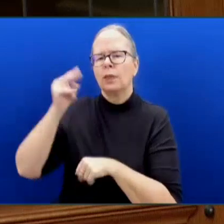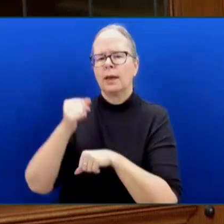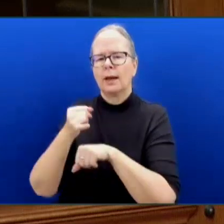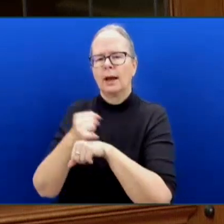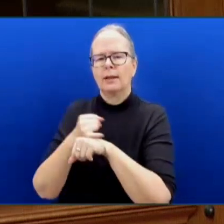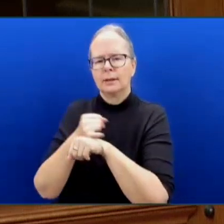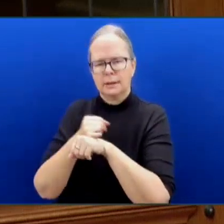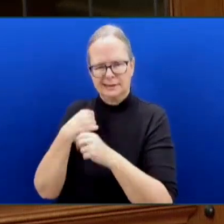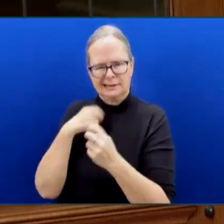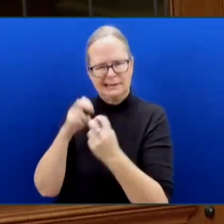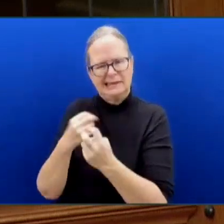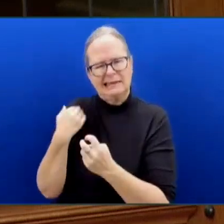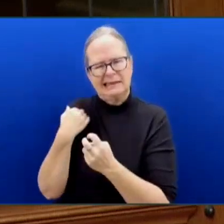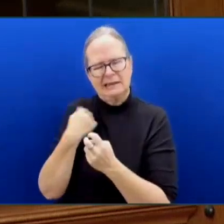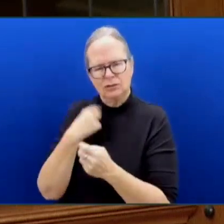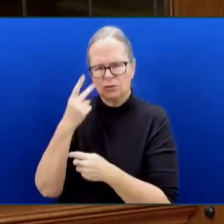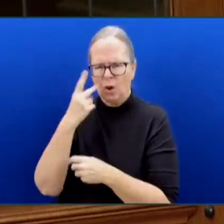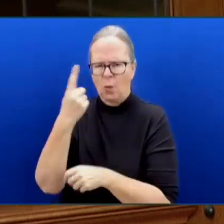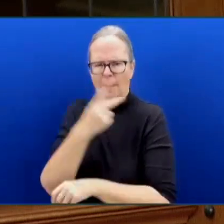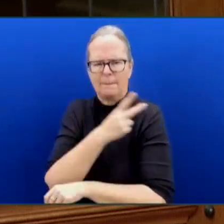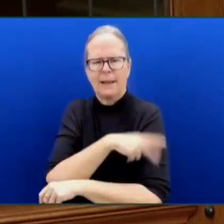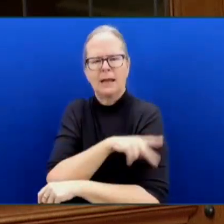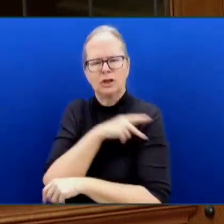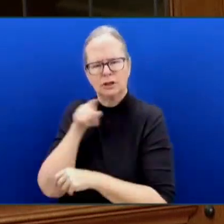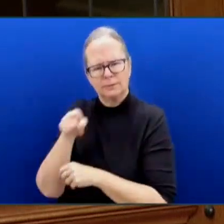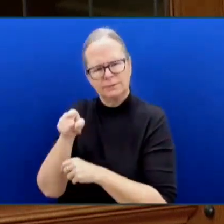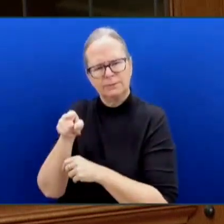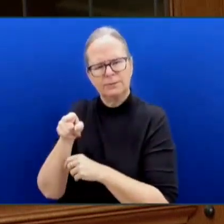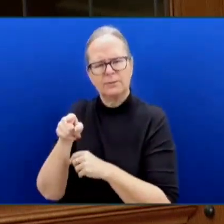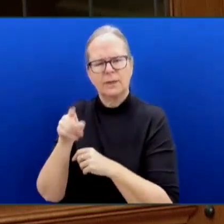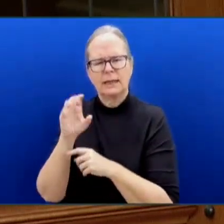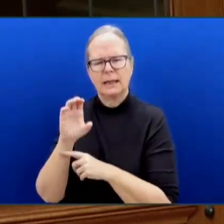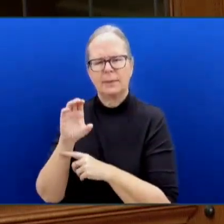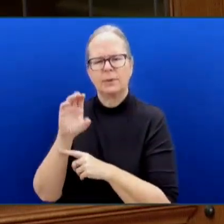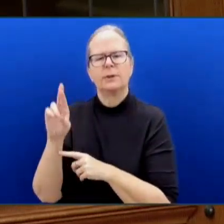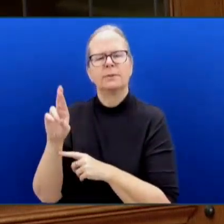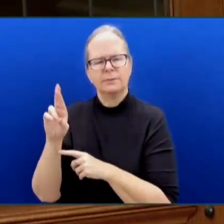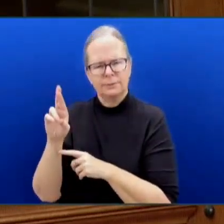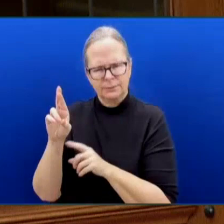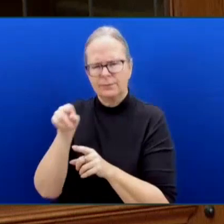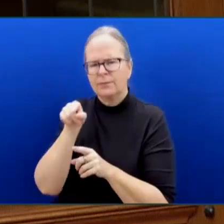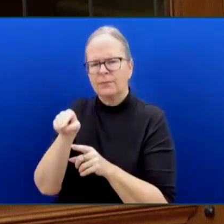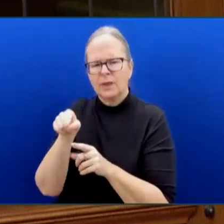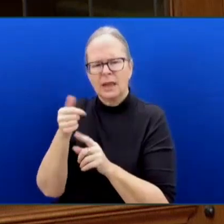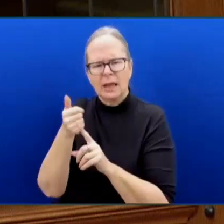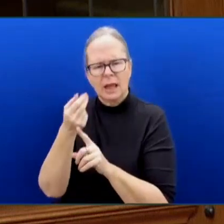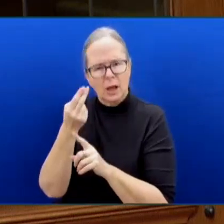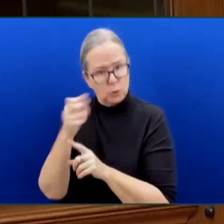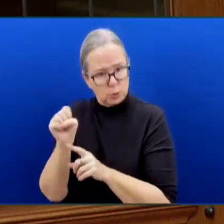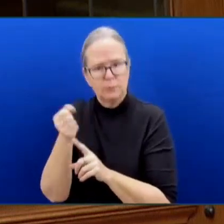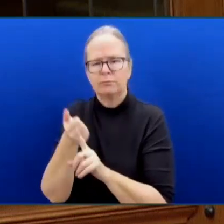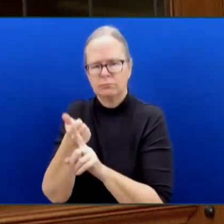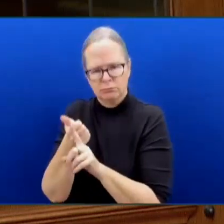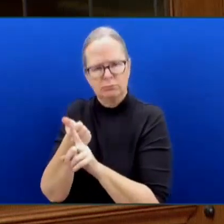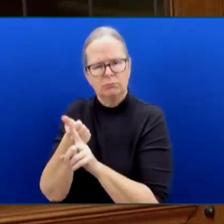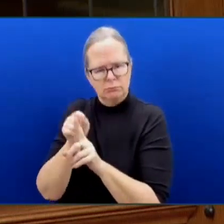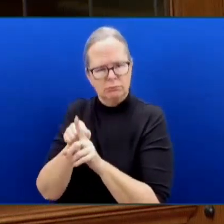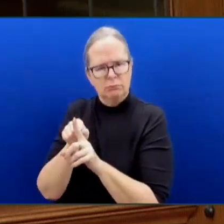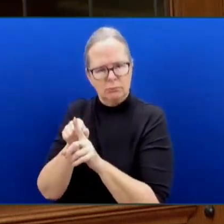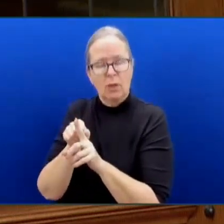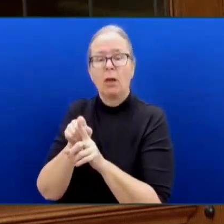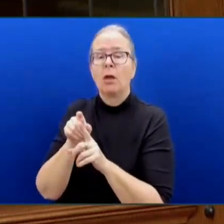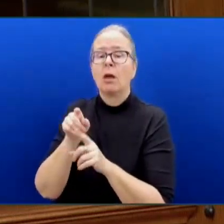This patient was a teenager in high school who is, to this very day, addicted to safe-supplied drugs.